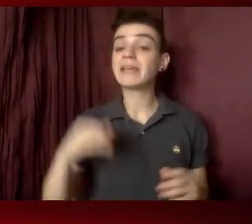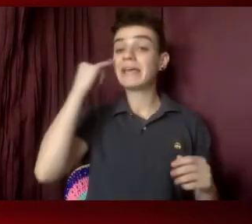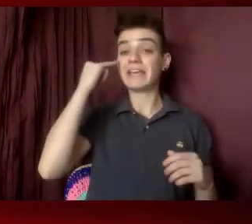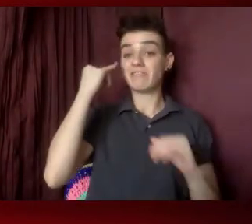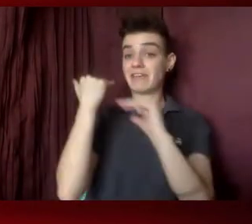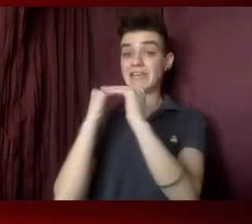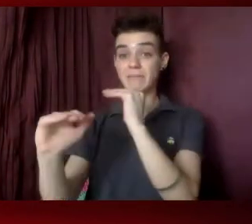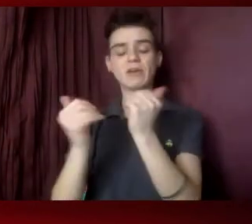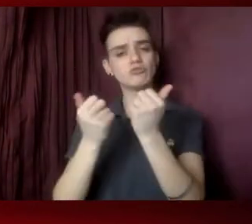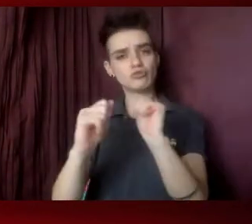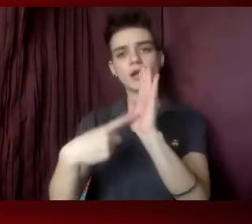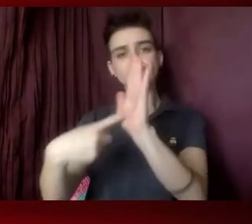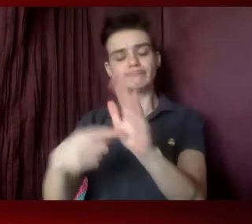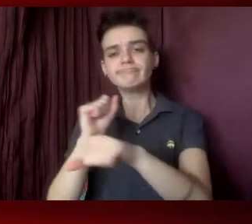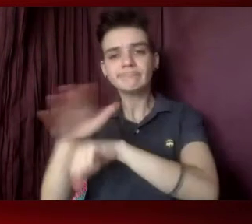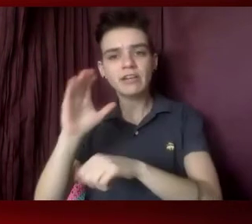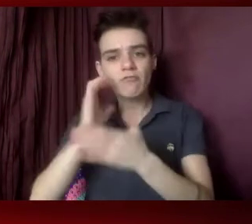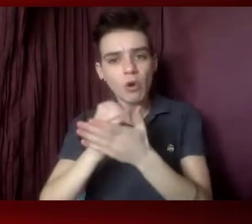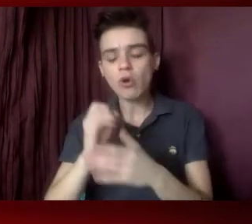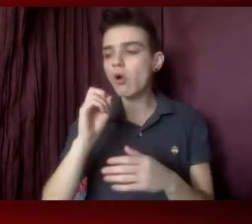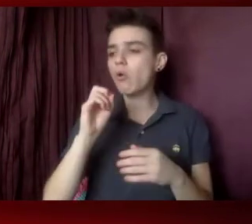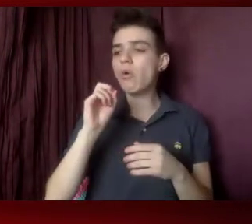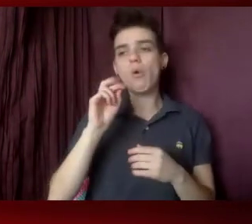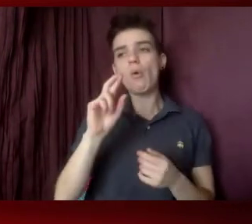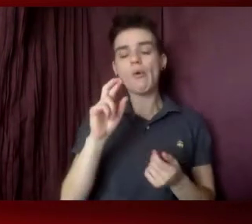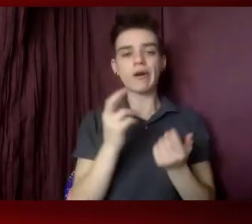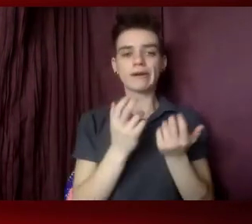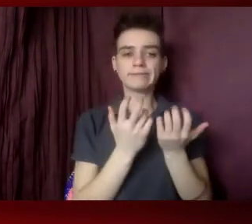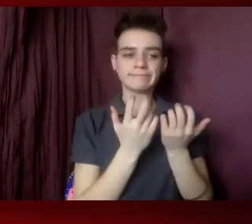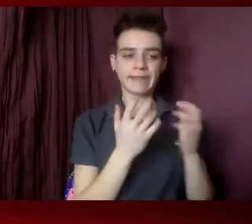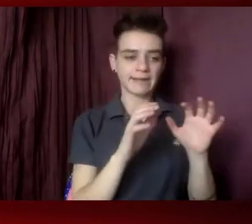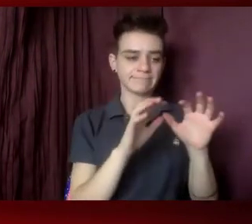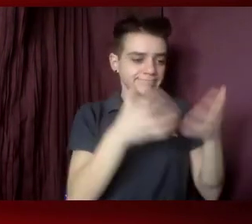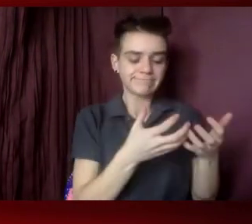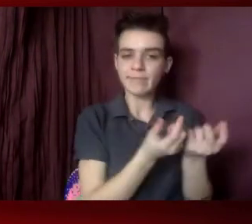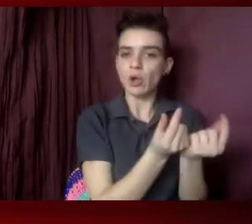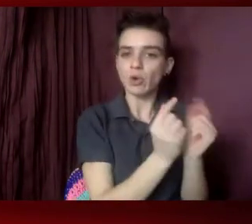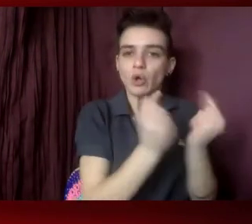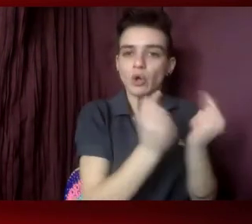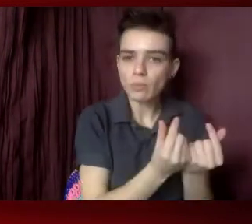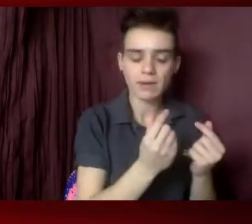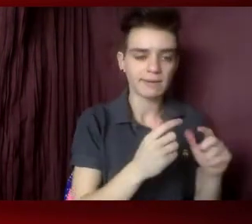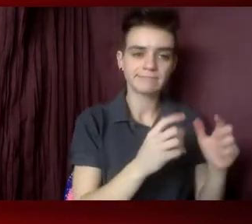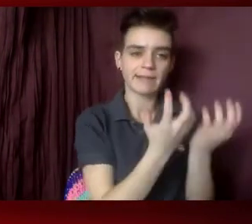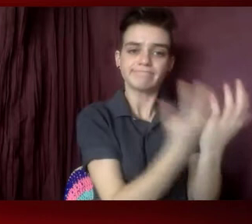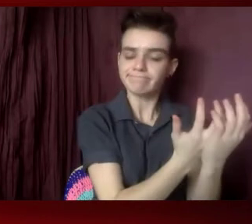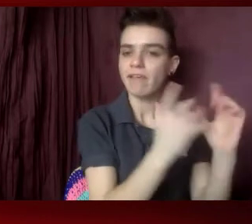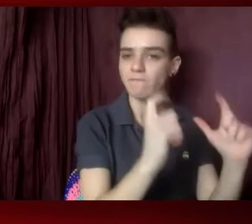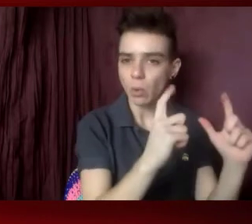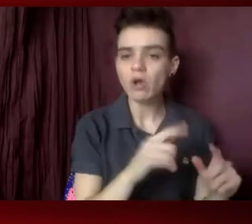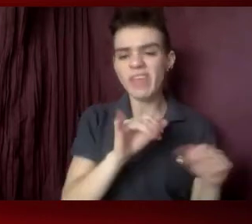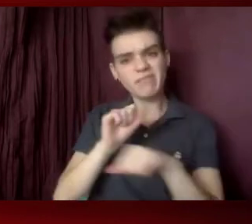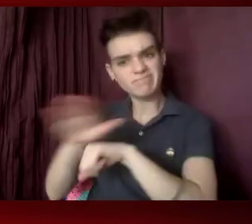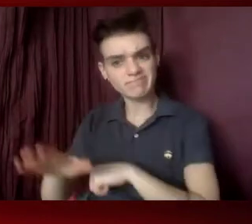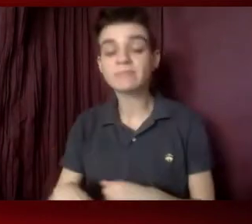yourself or your team. Take pictures during the meeting. That's kind of powerful. And then when you return back home, you can follow up